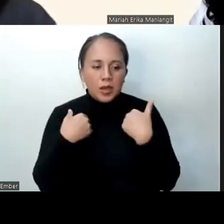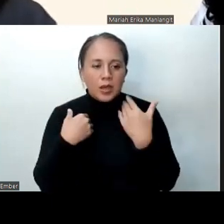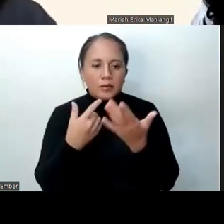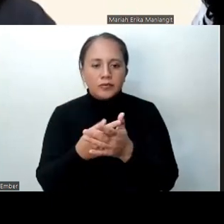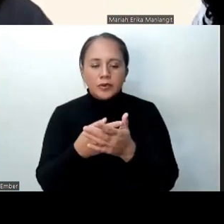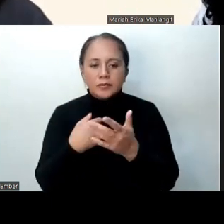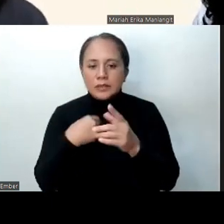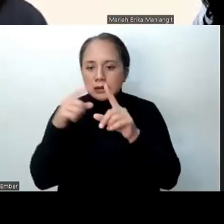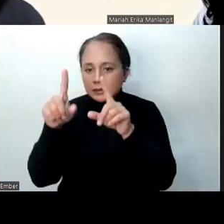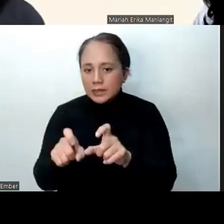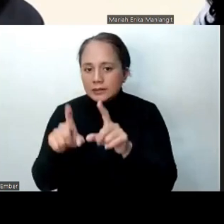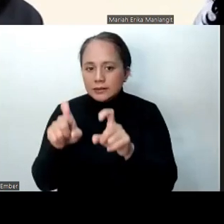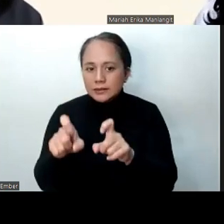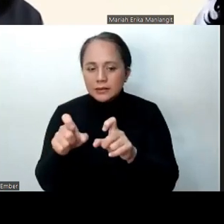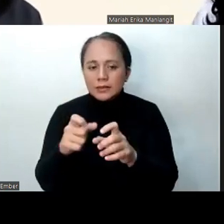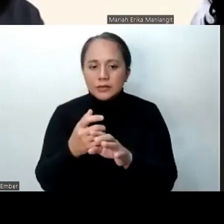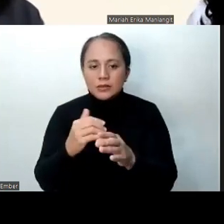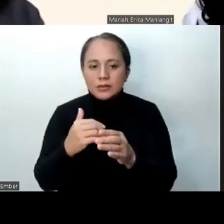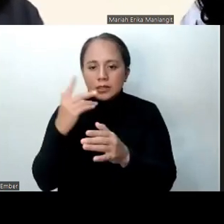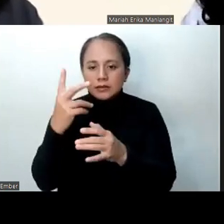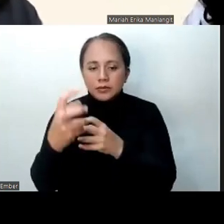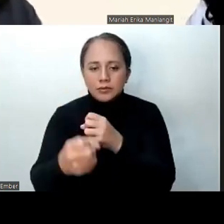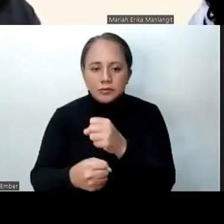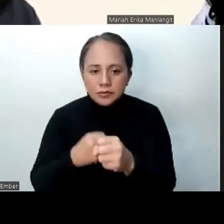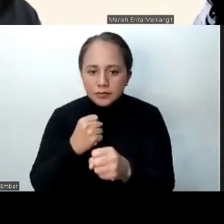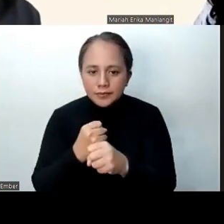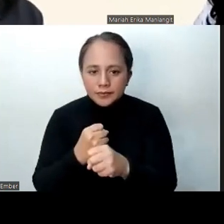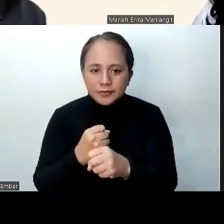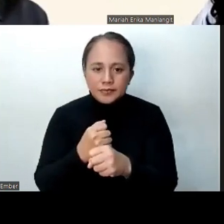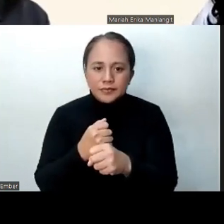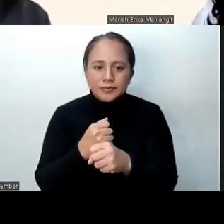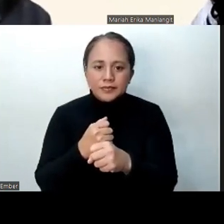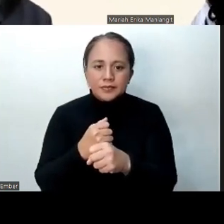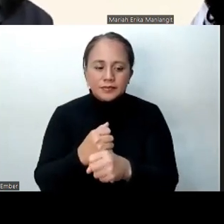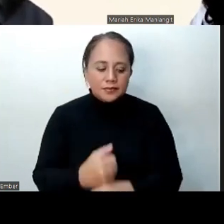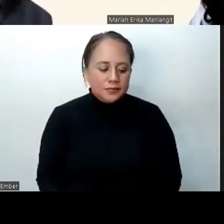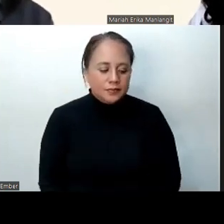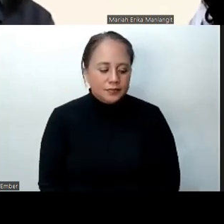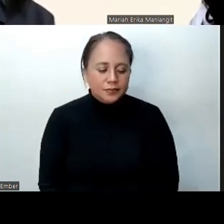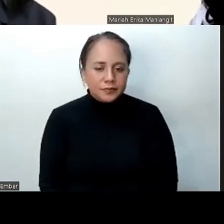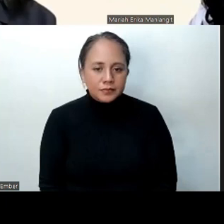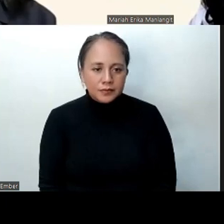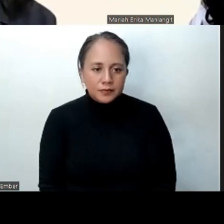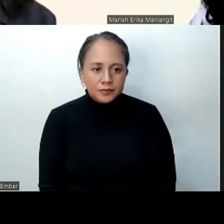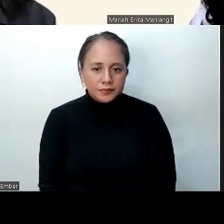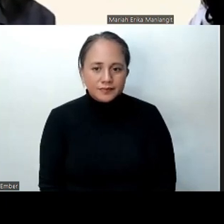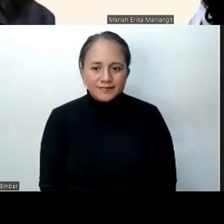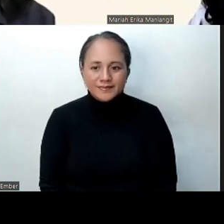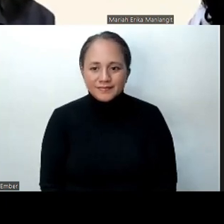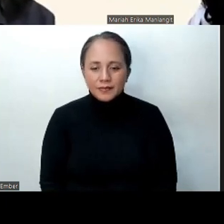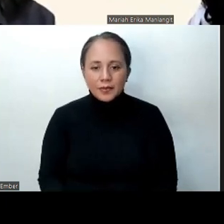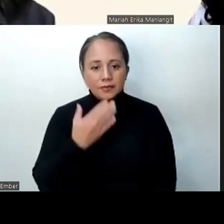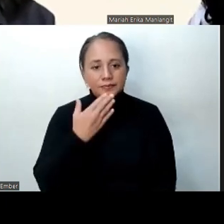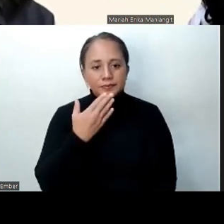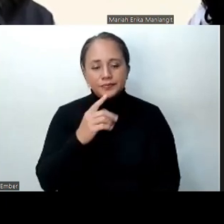testing done in the next year. So yeah, that's for that. Thank you for